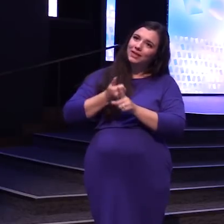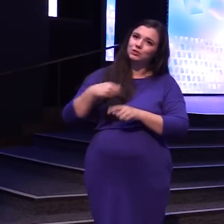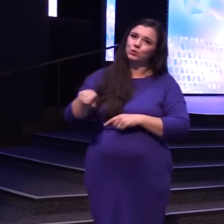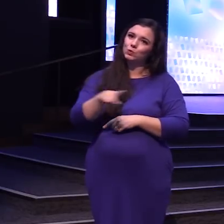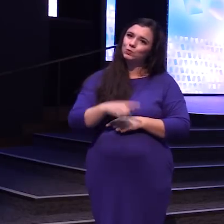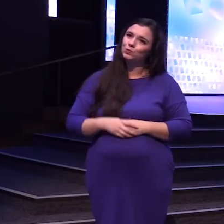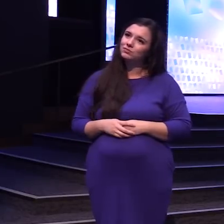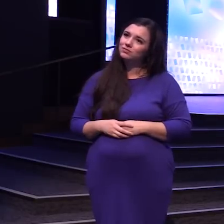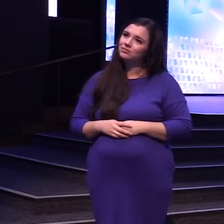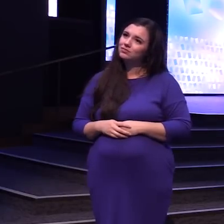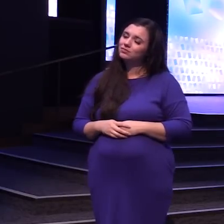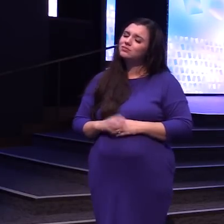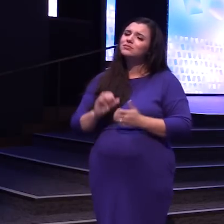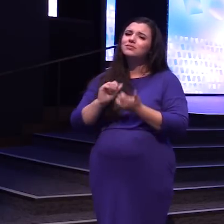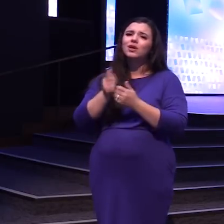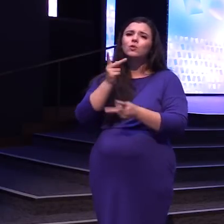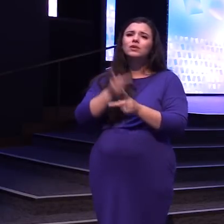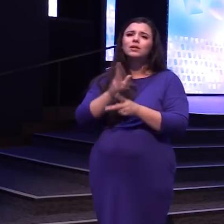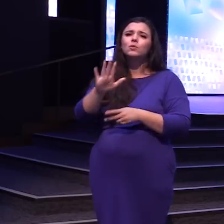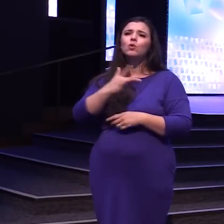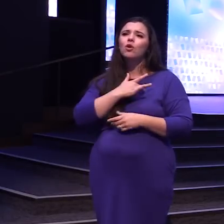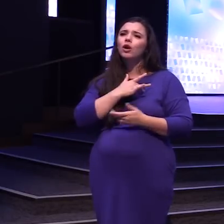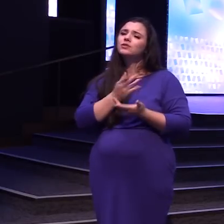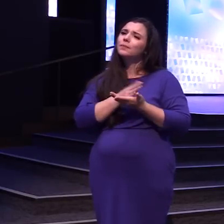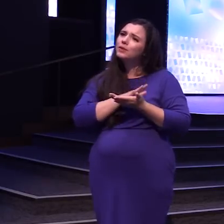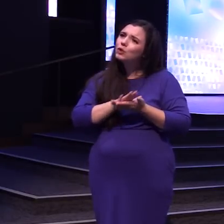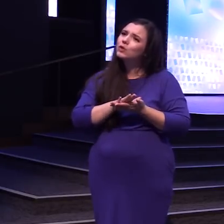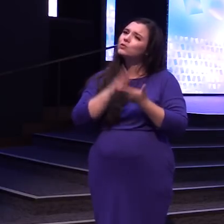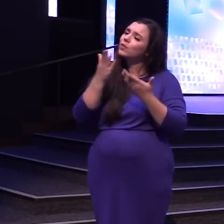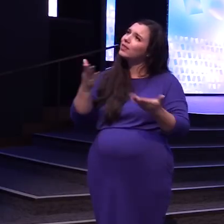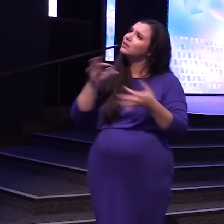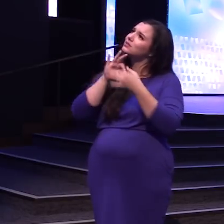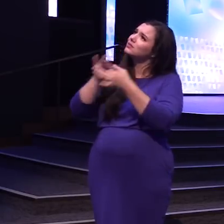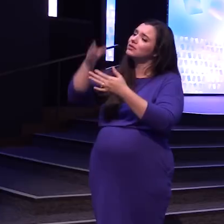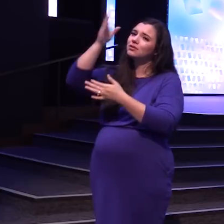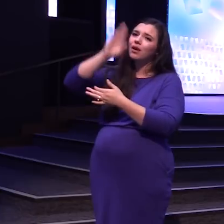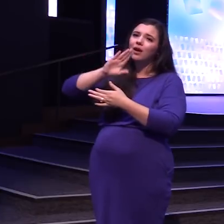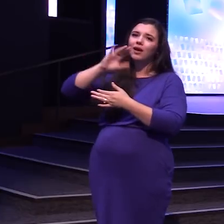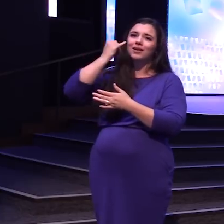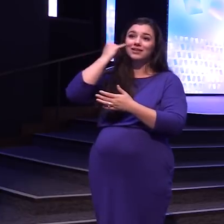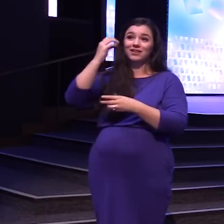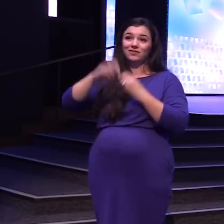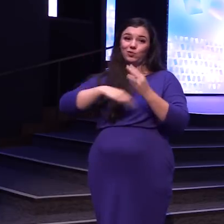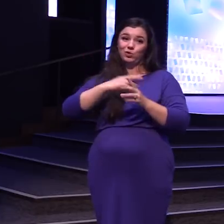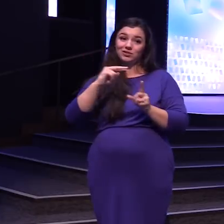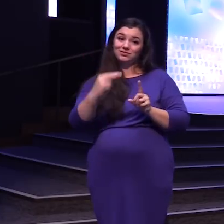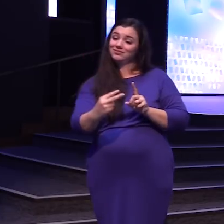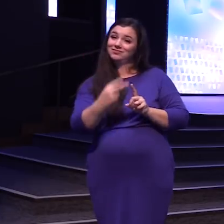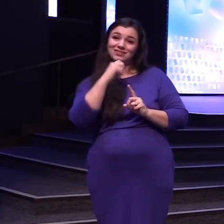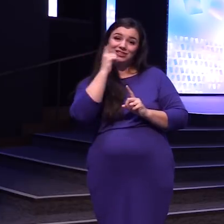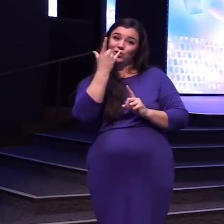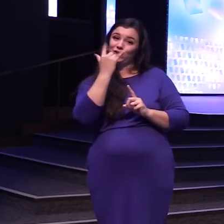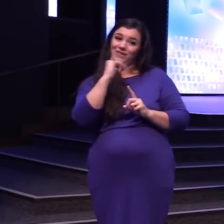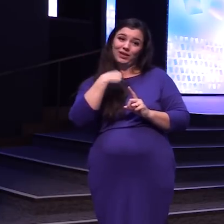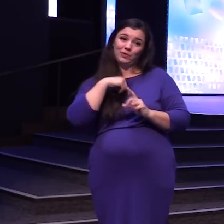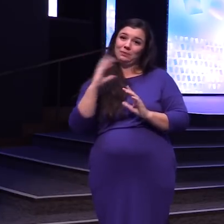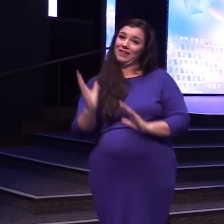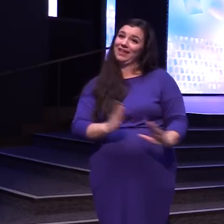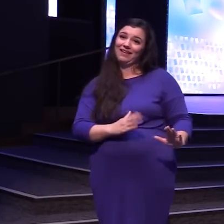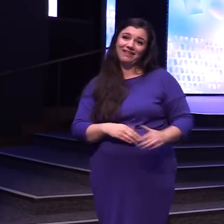How can we keep Our hearts pure To the things of God When it's not looking The way that we Planned it to look